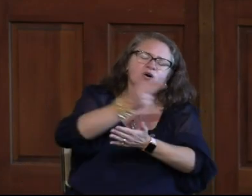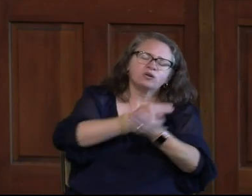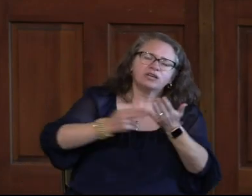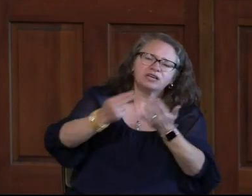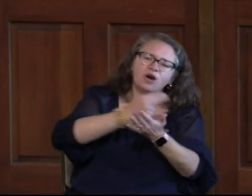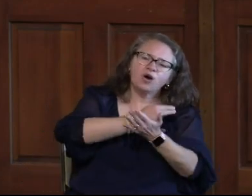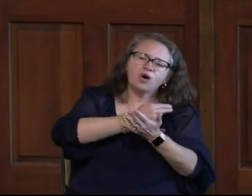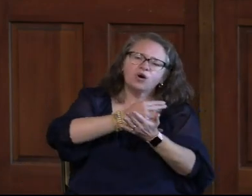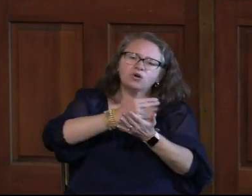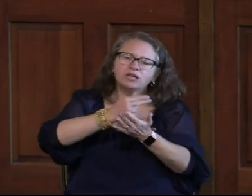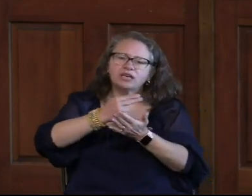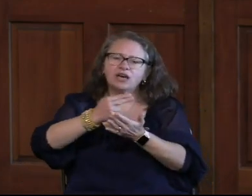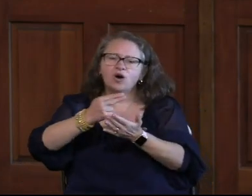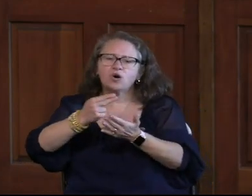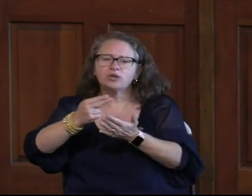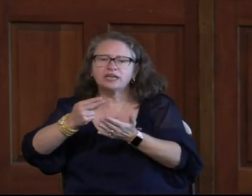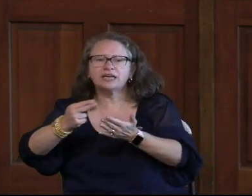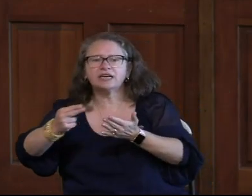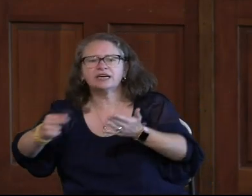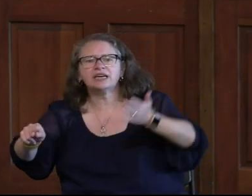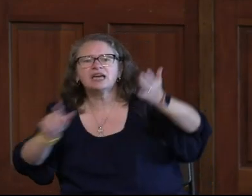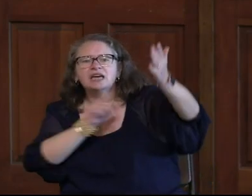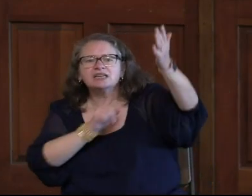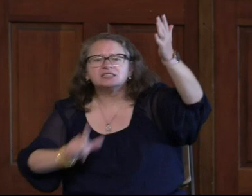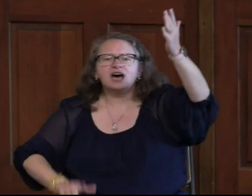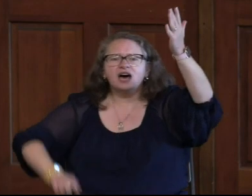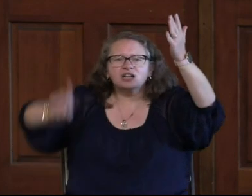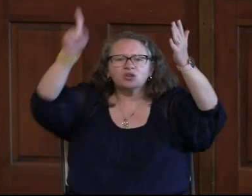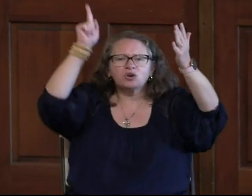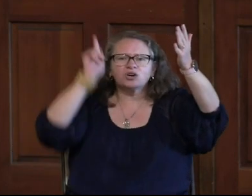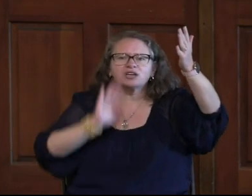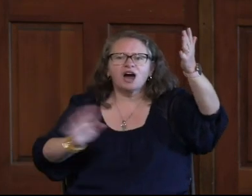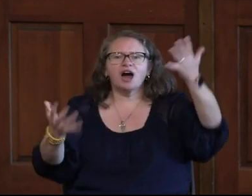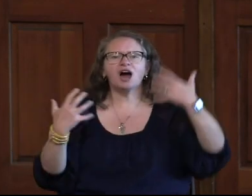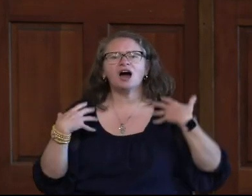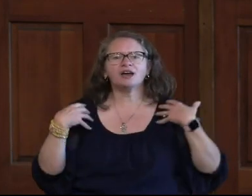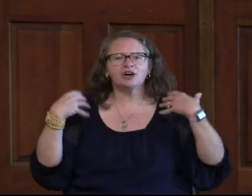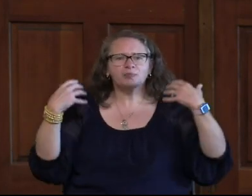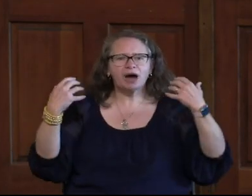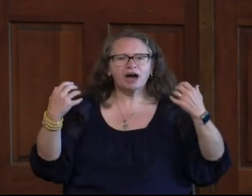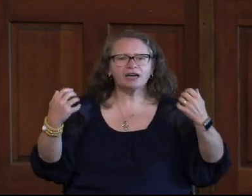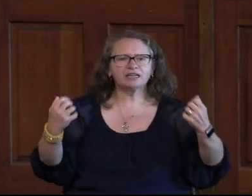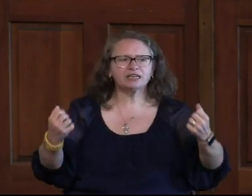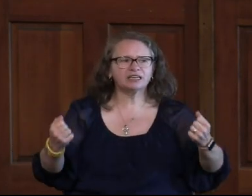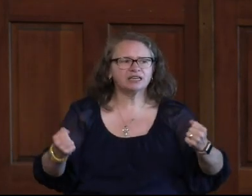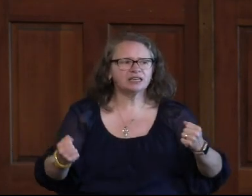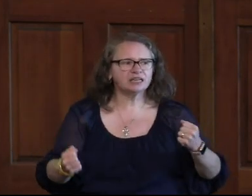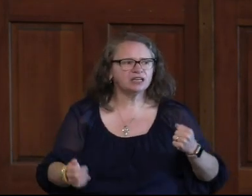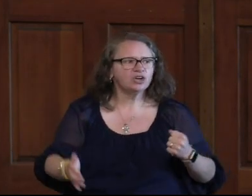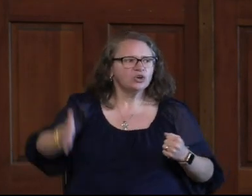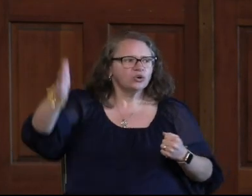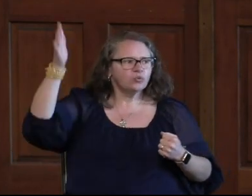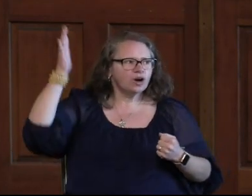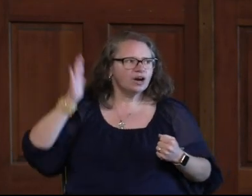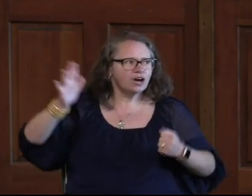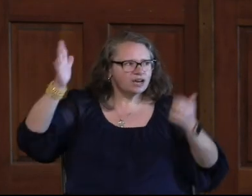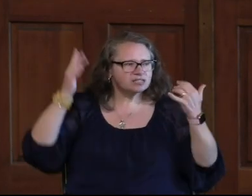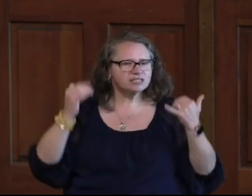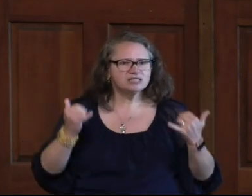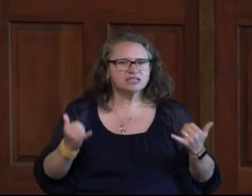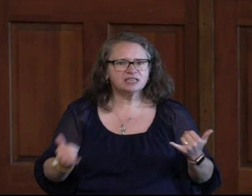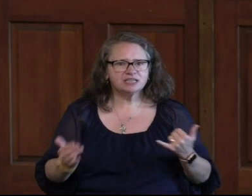Holy, holy, holy is the Lord God Almighty, who